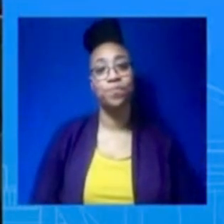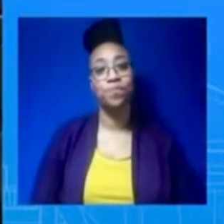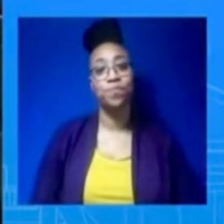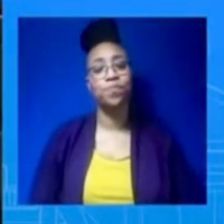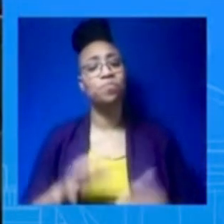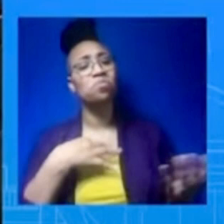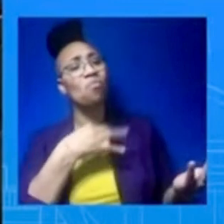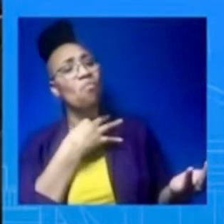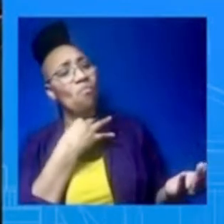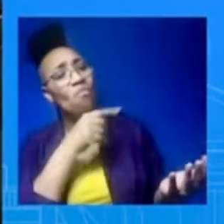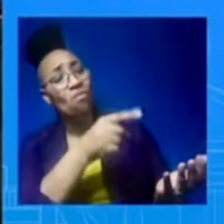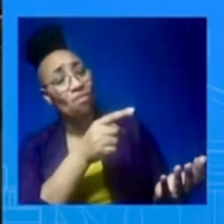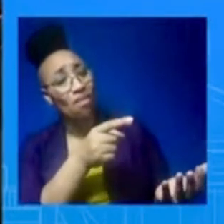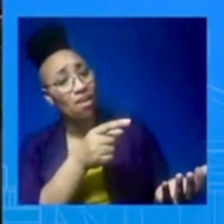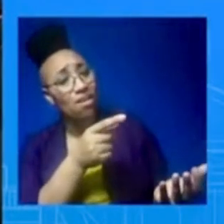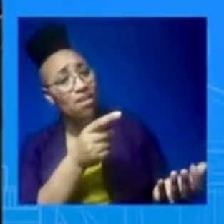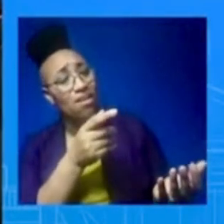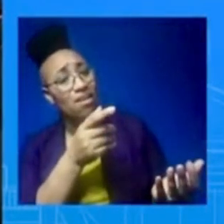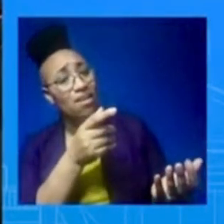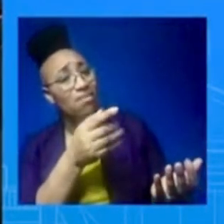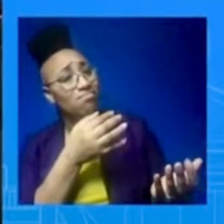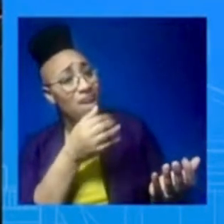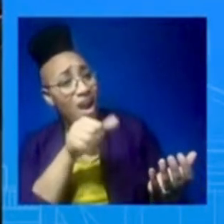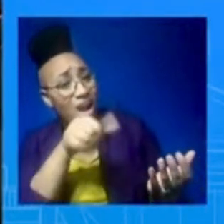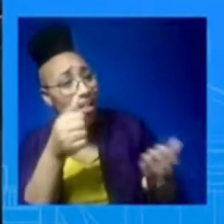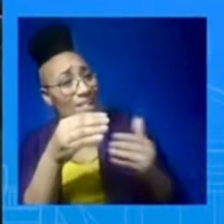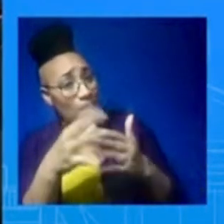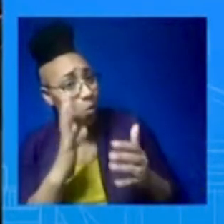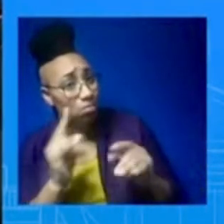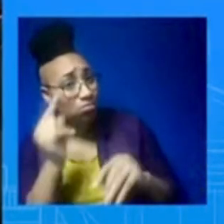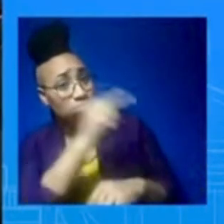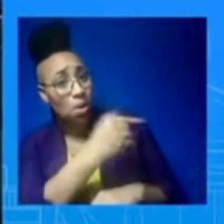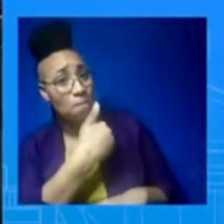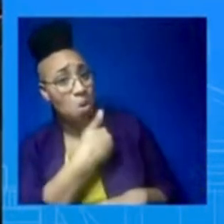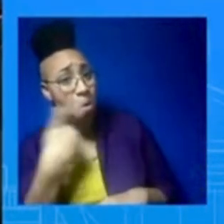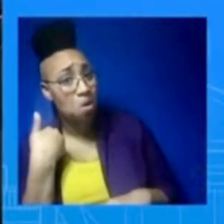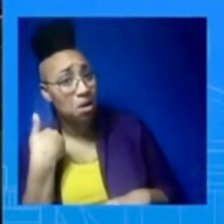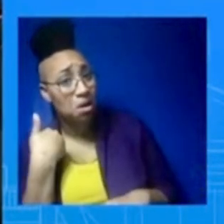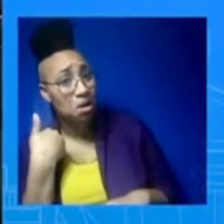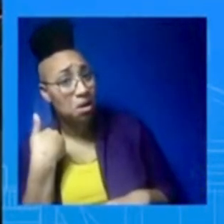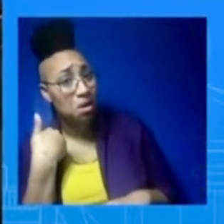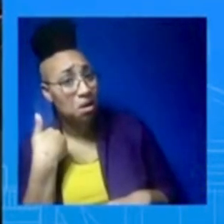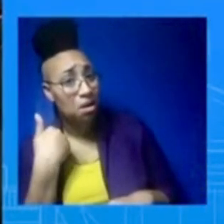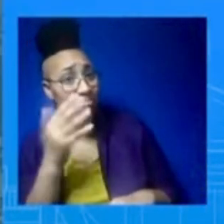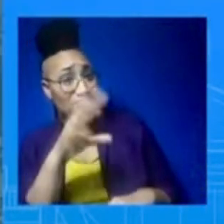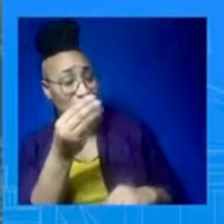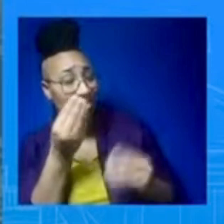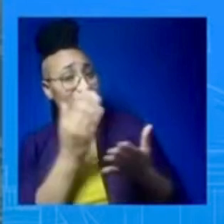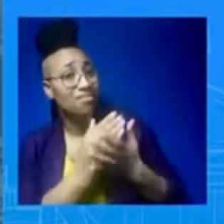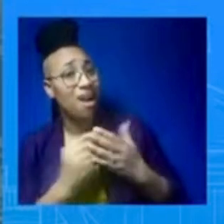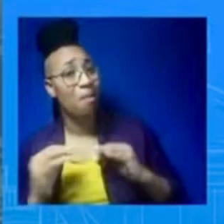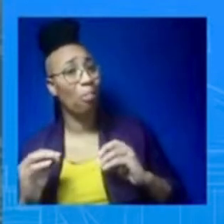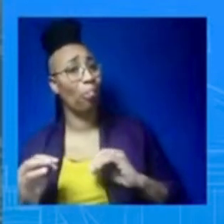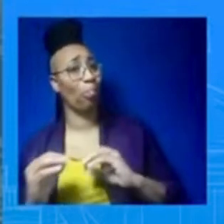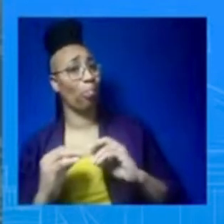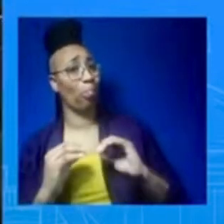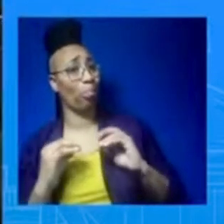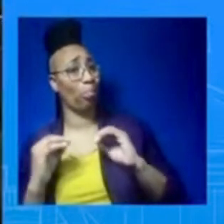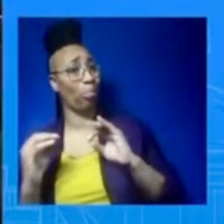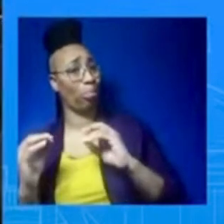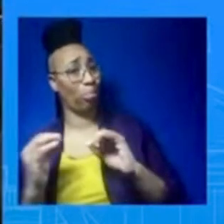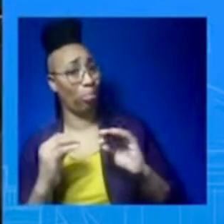grumblings that Rishi Sunak could come up with. That's the best word I can come up with. Grumblings that what? Grumblings that